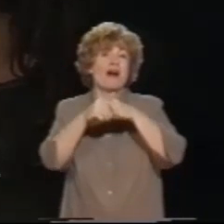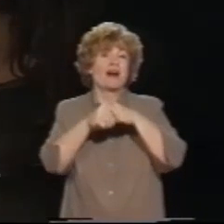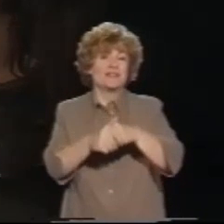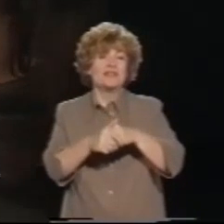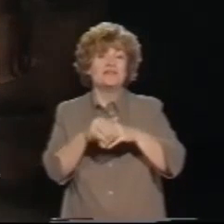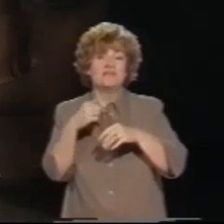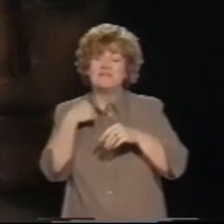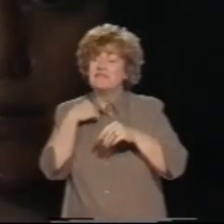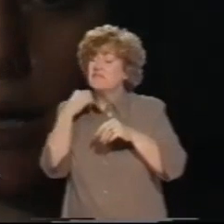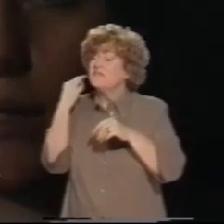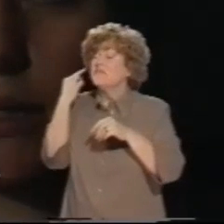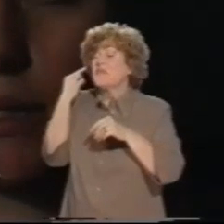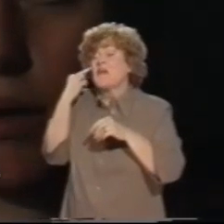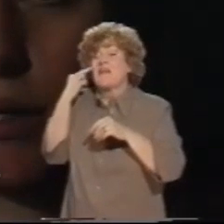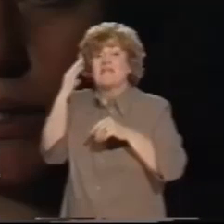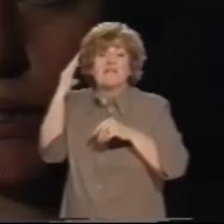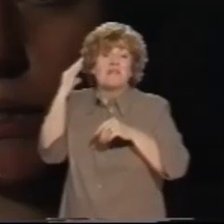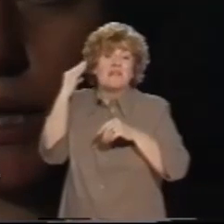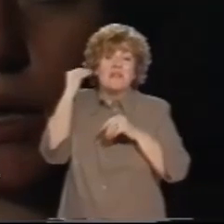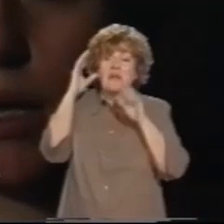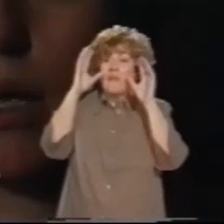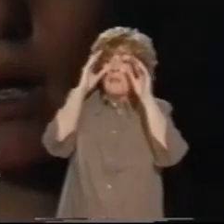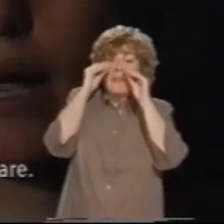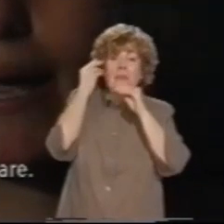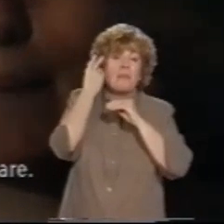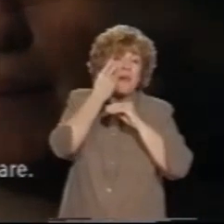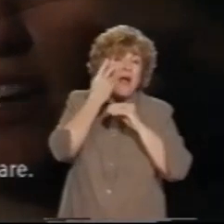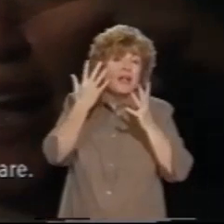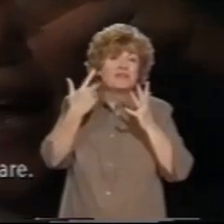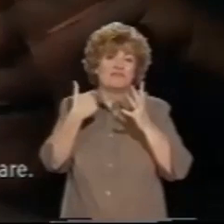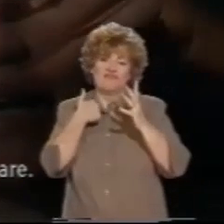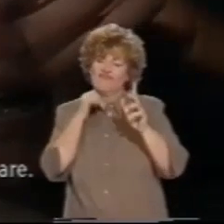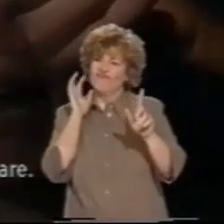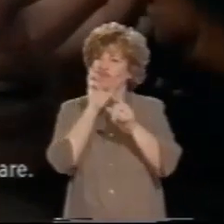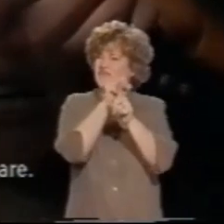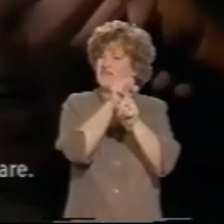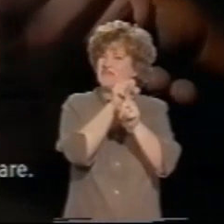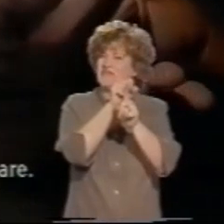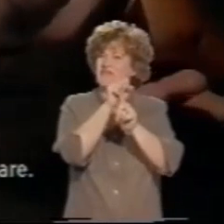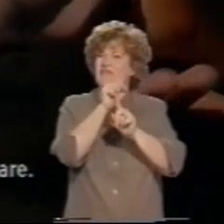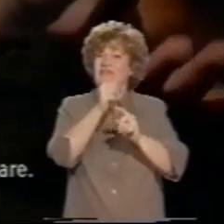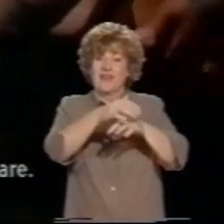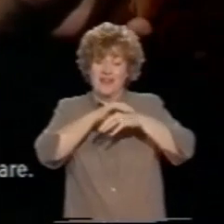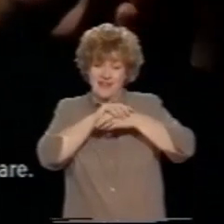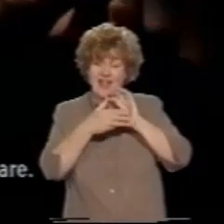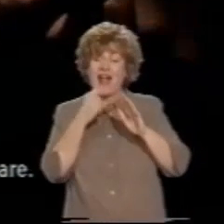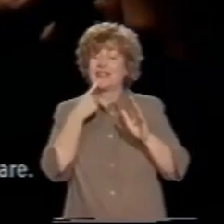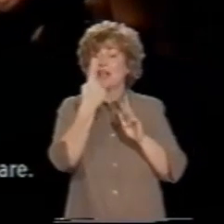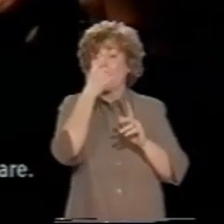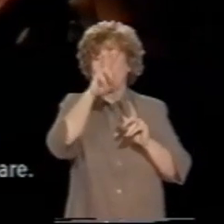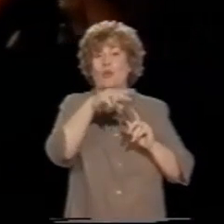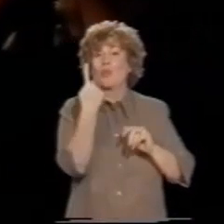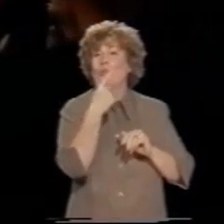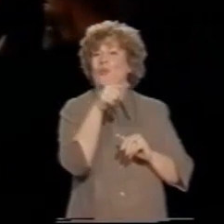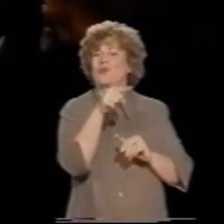everything in my silent darkness Give me a hand and I'll tell you who you are